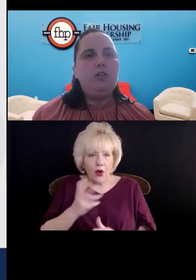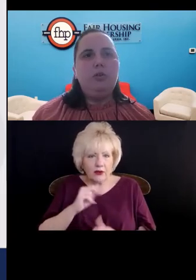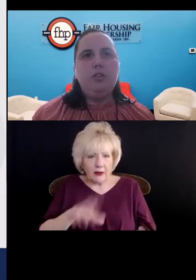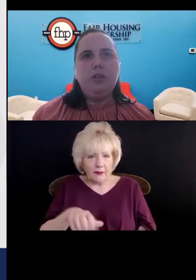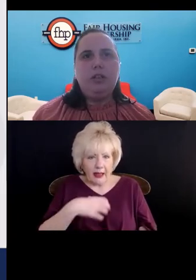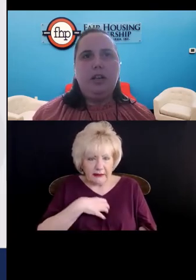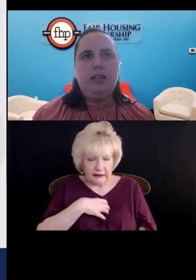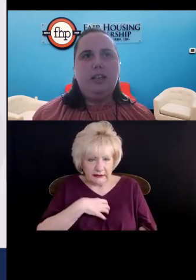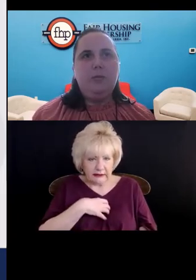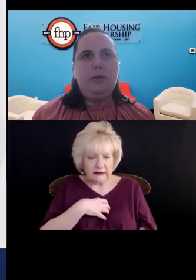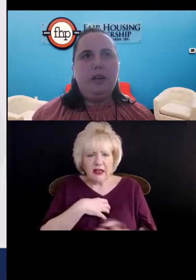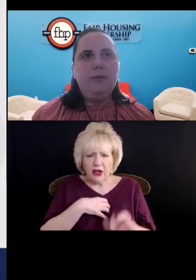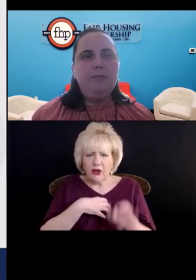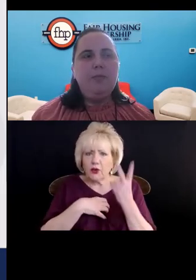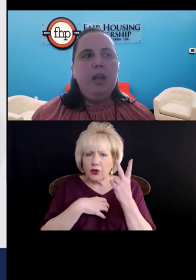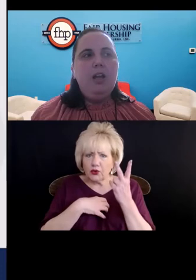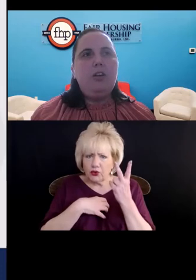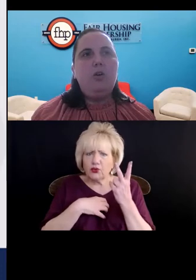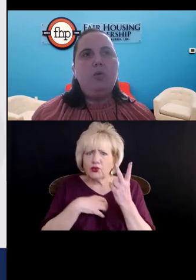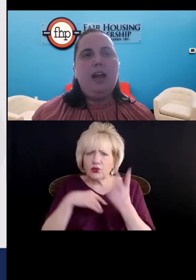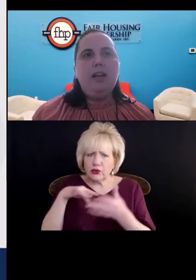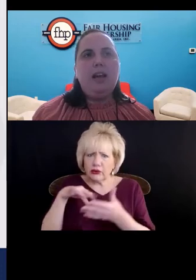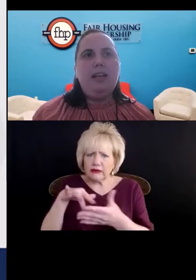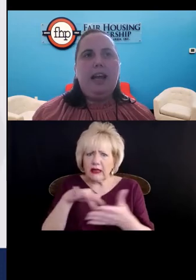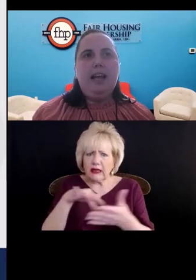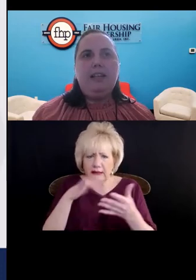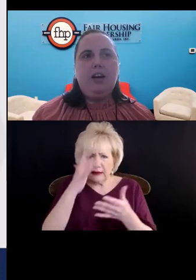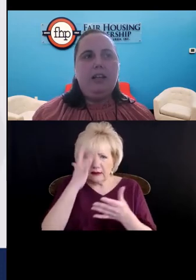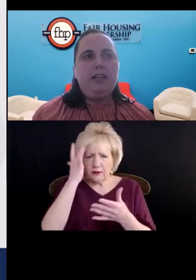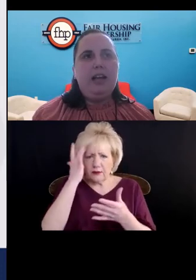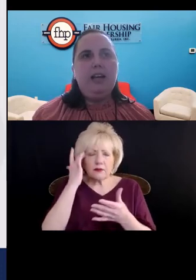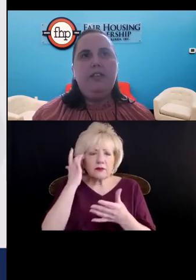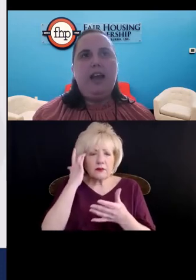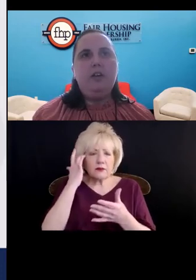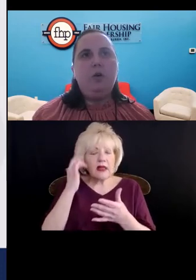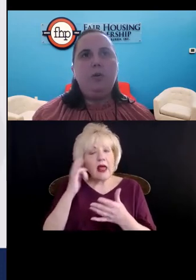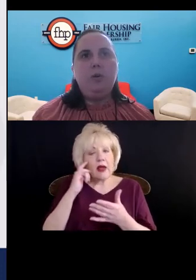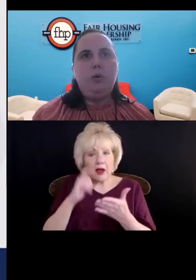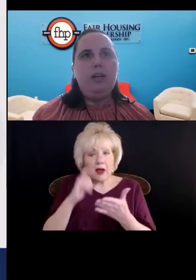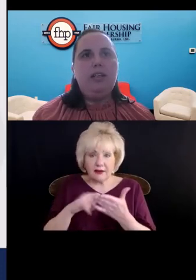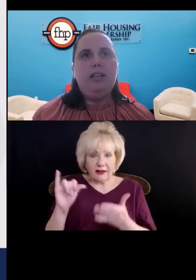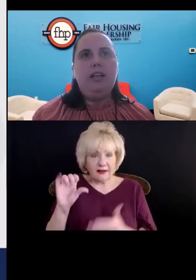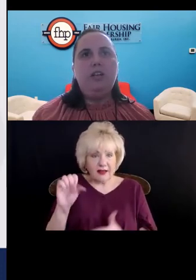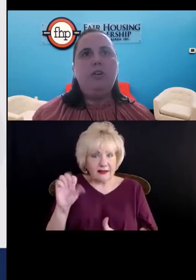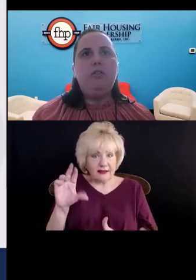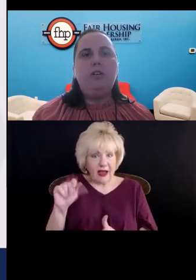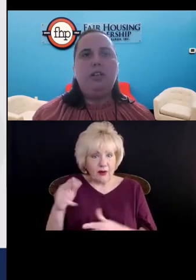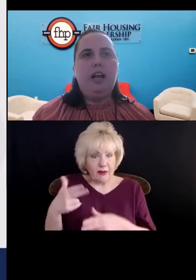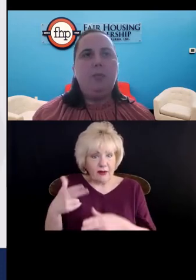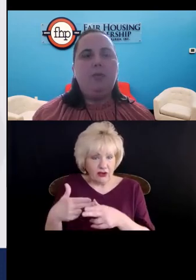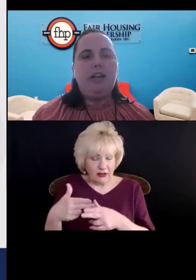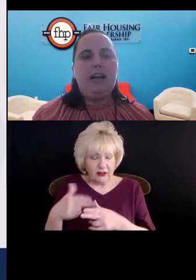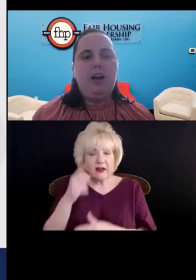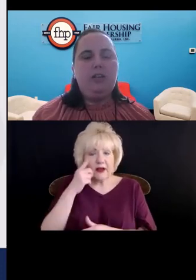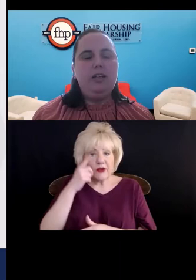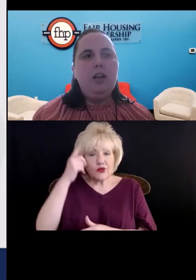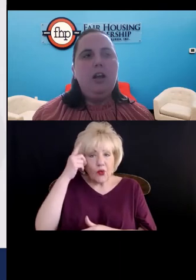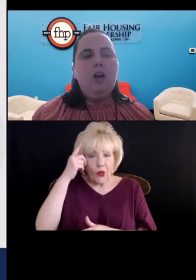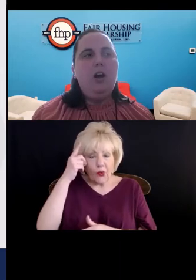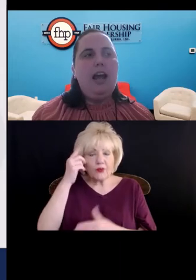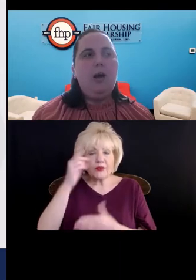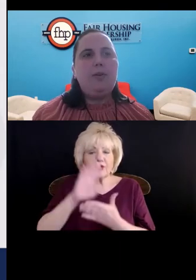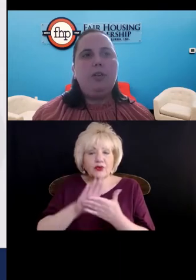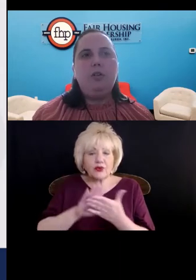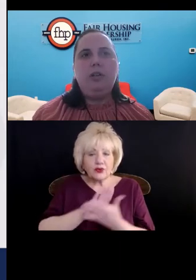refer you to two different studies that have been done. So recognize, as Sarah said, that dormitories and any university-operated housing